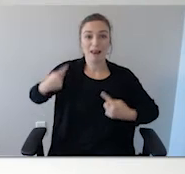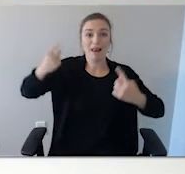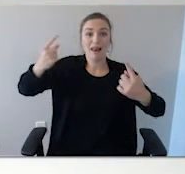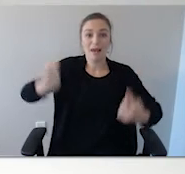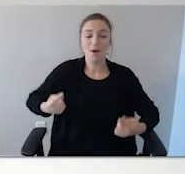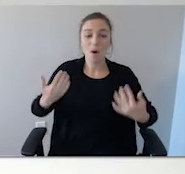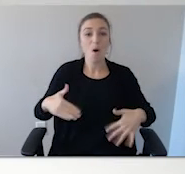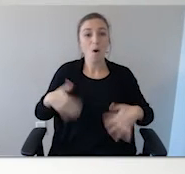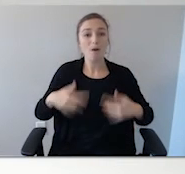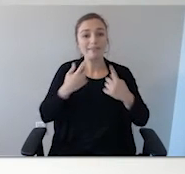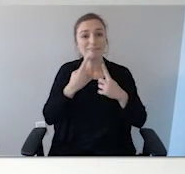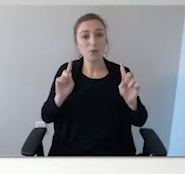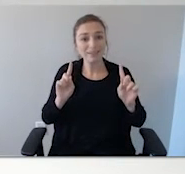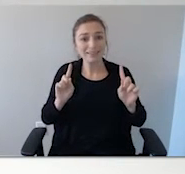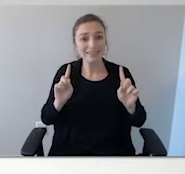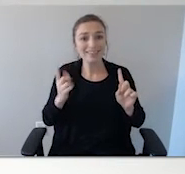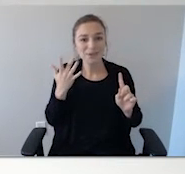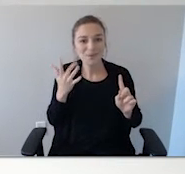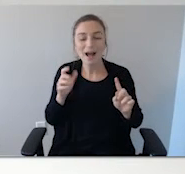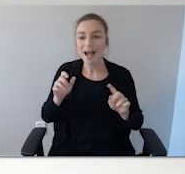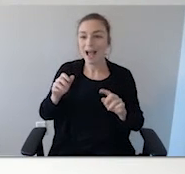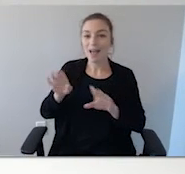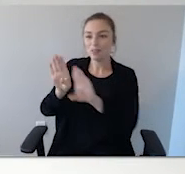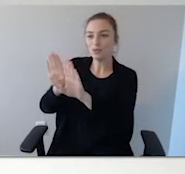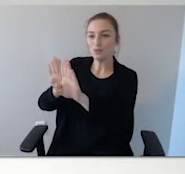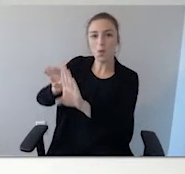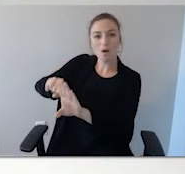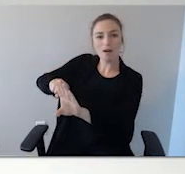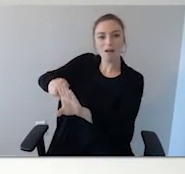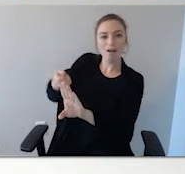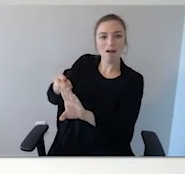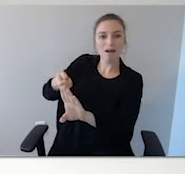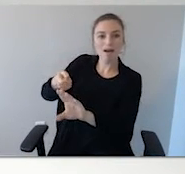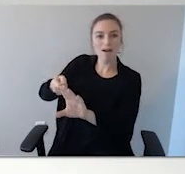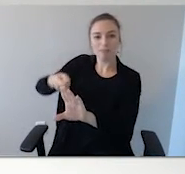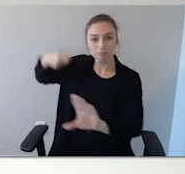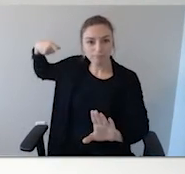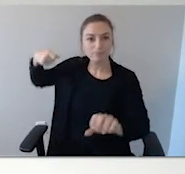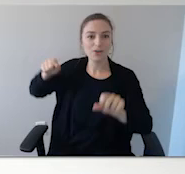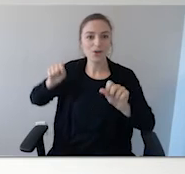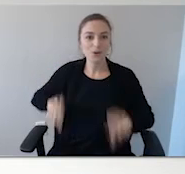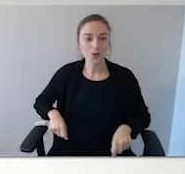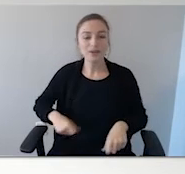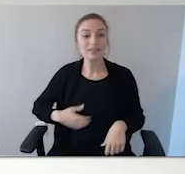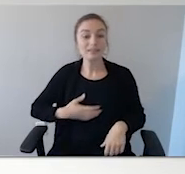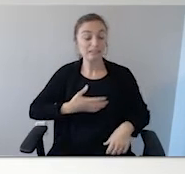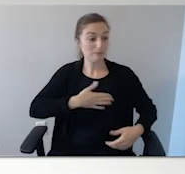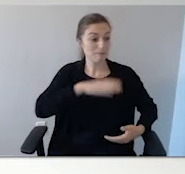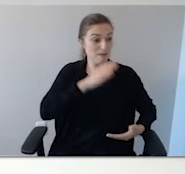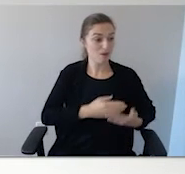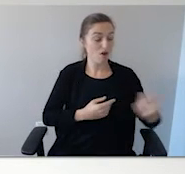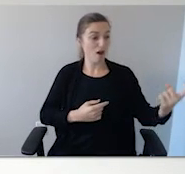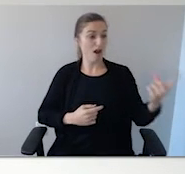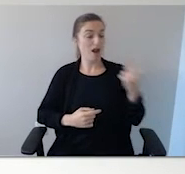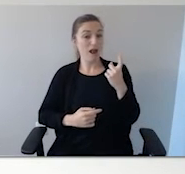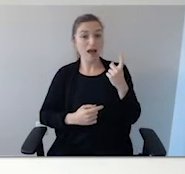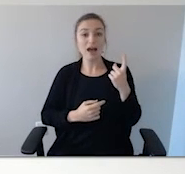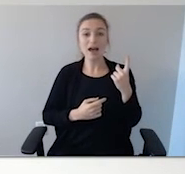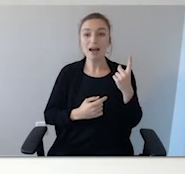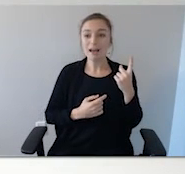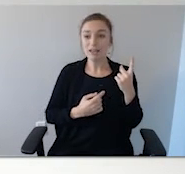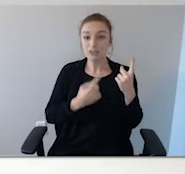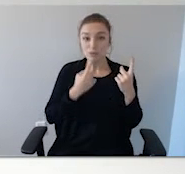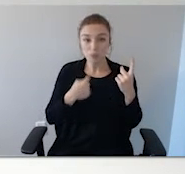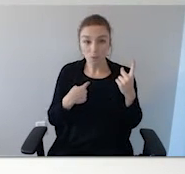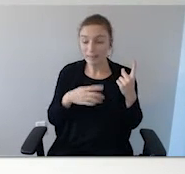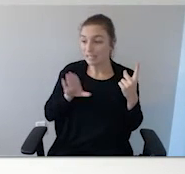deadbolt as well as turn the little lock on the door handle. So he was able to get out of the home. My daughter comes running into the back bedroom where